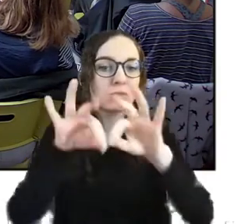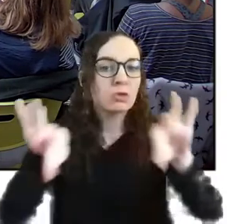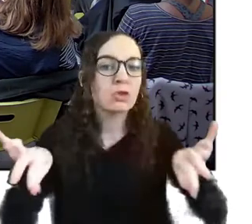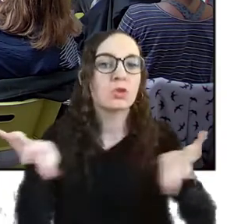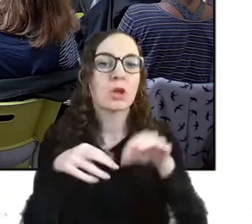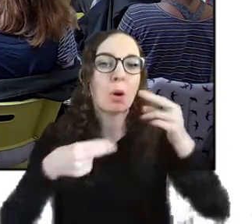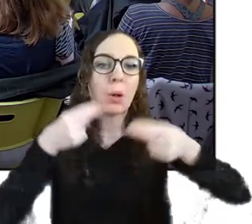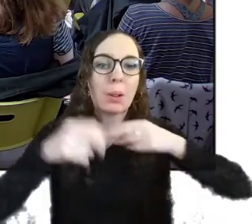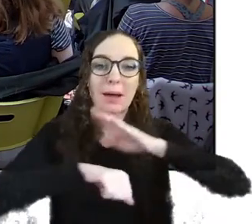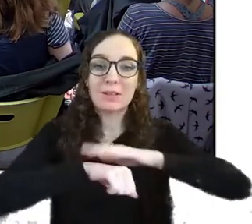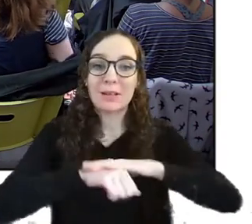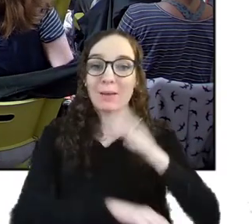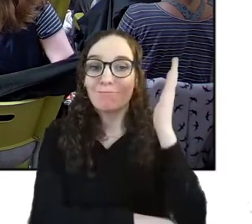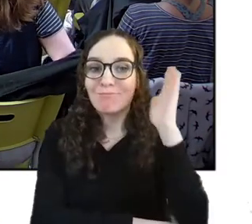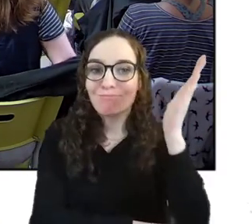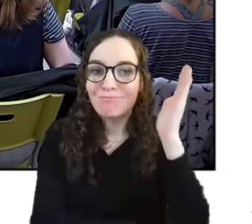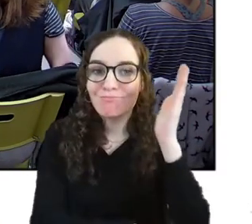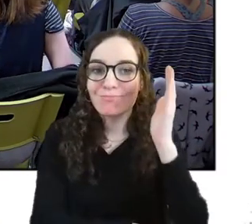live online.